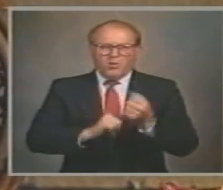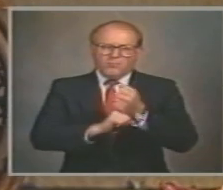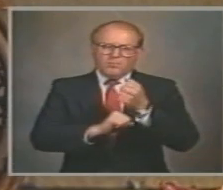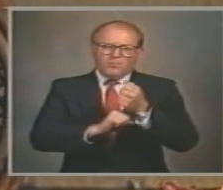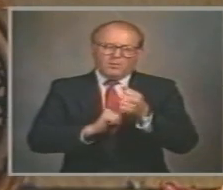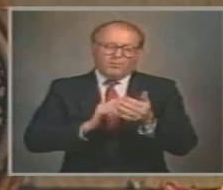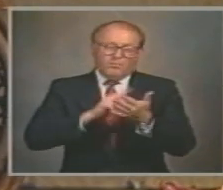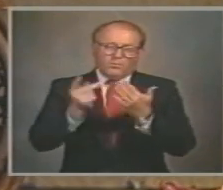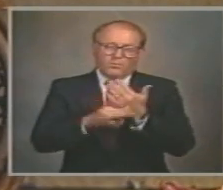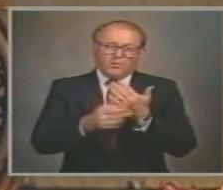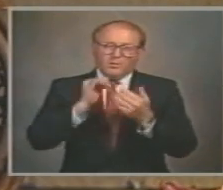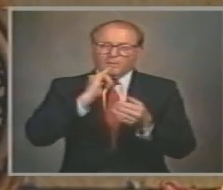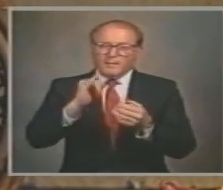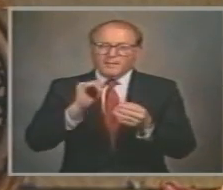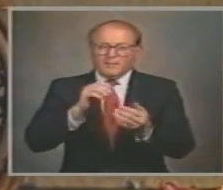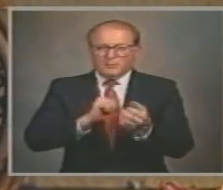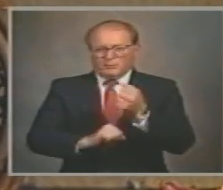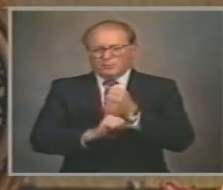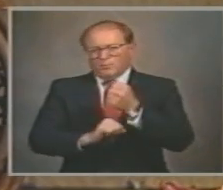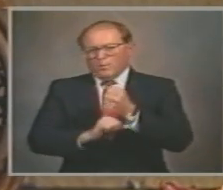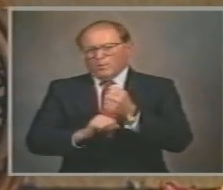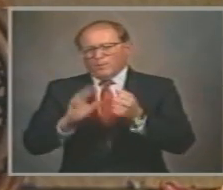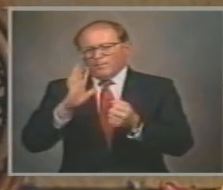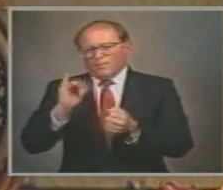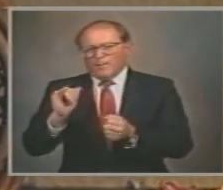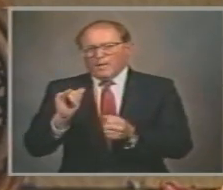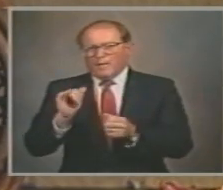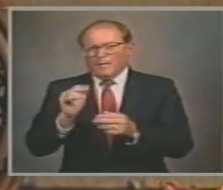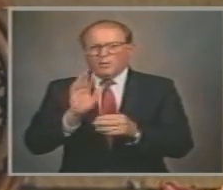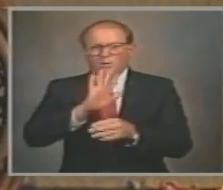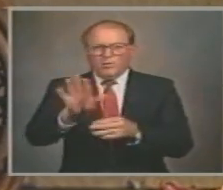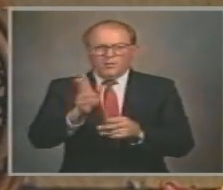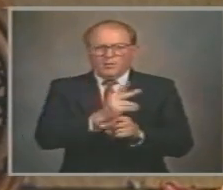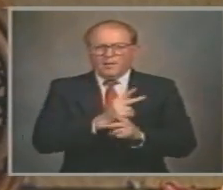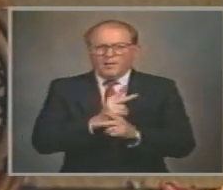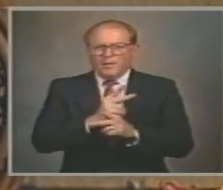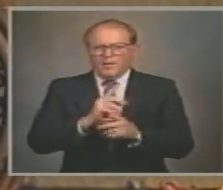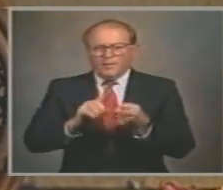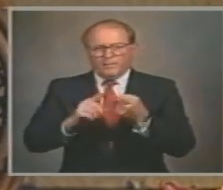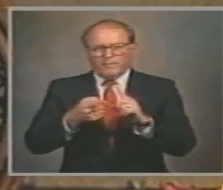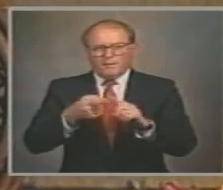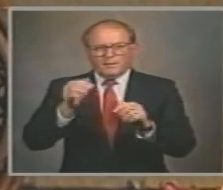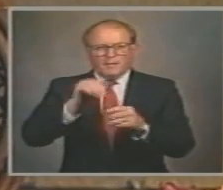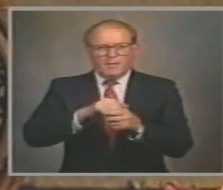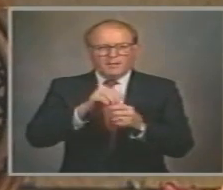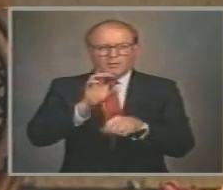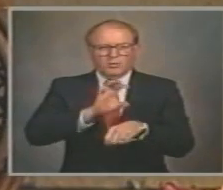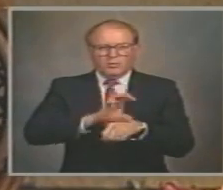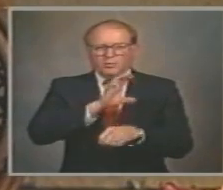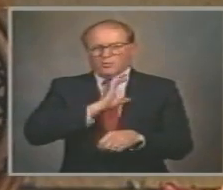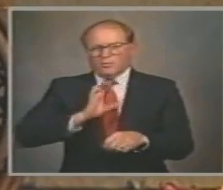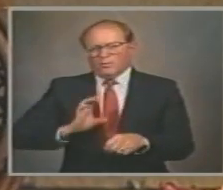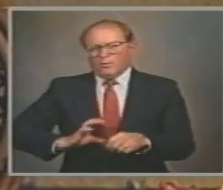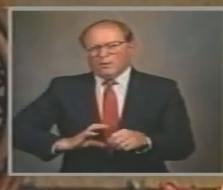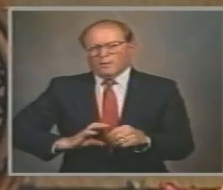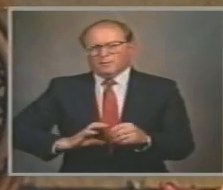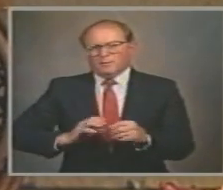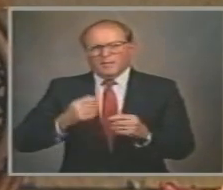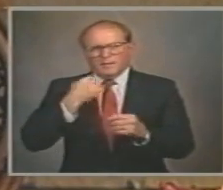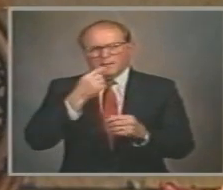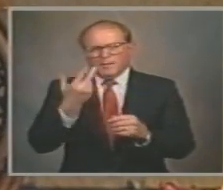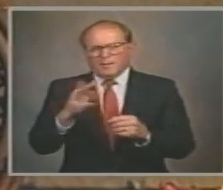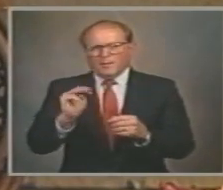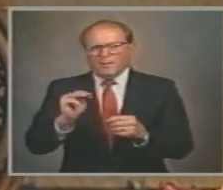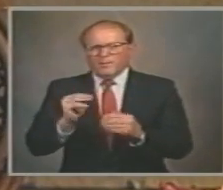Is a ministry of caring You're caring friends and neighbors In churches of Christ All across the nation Tell them